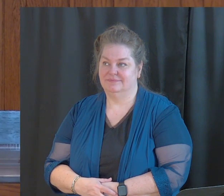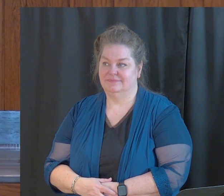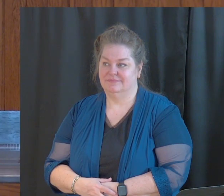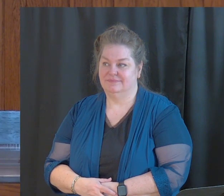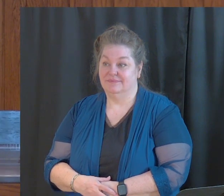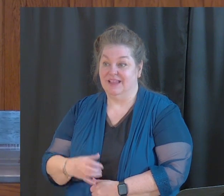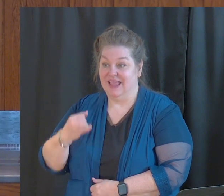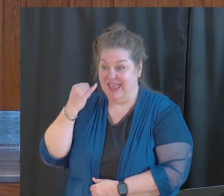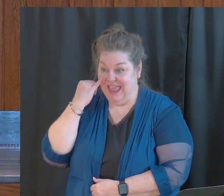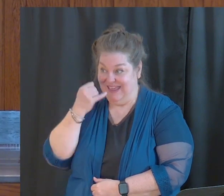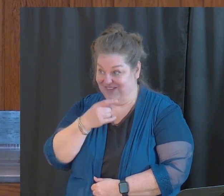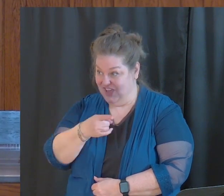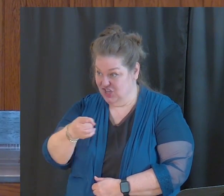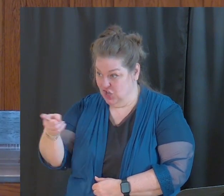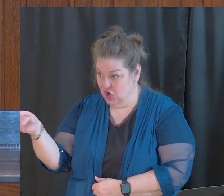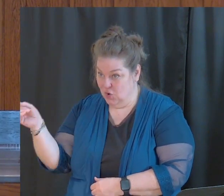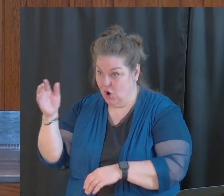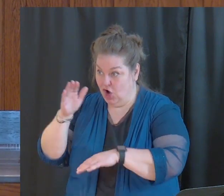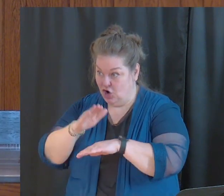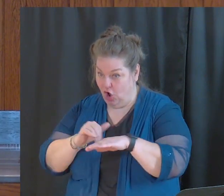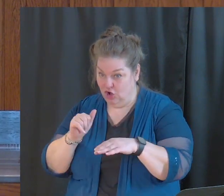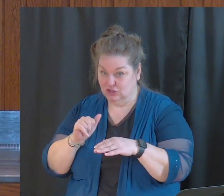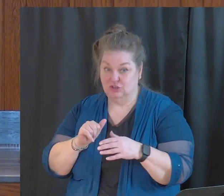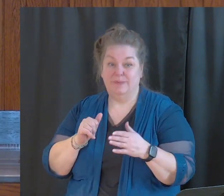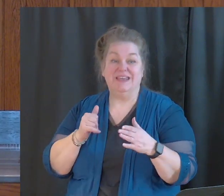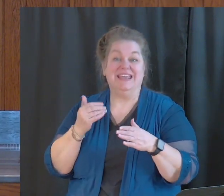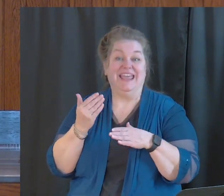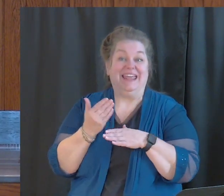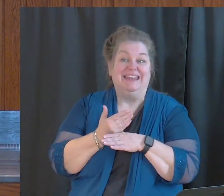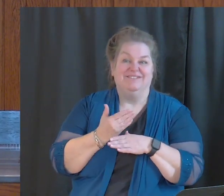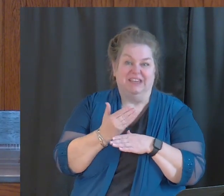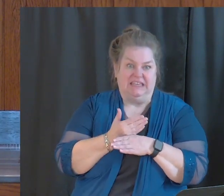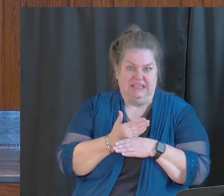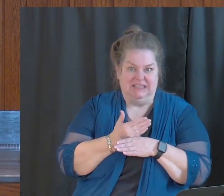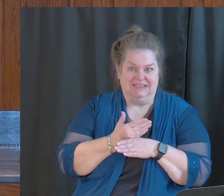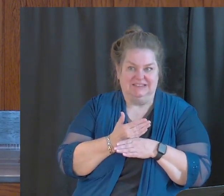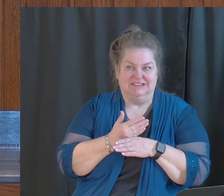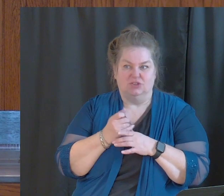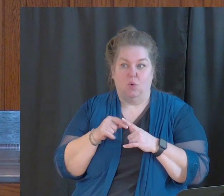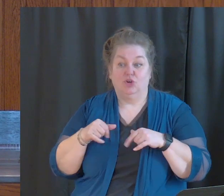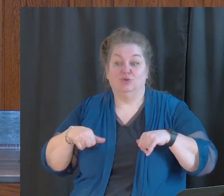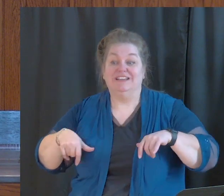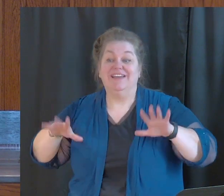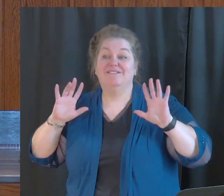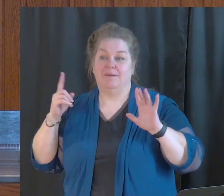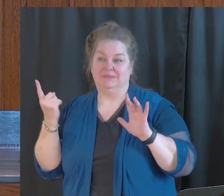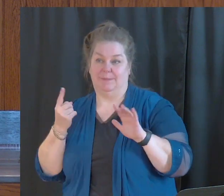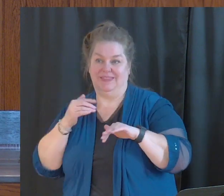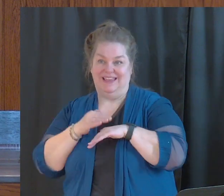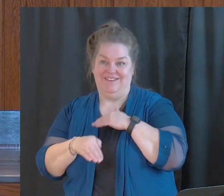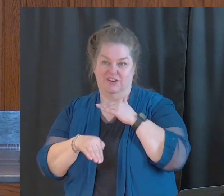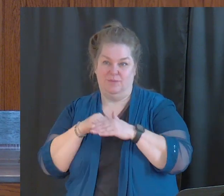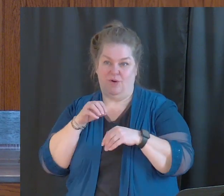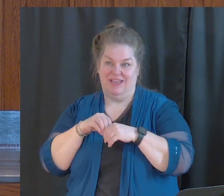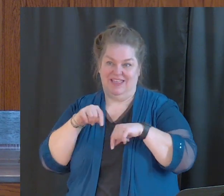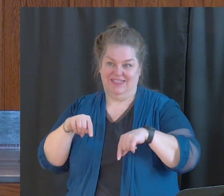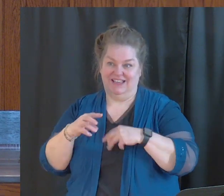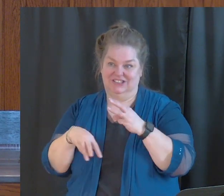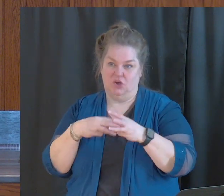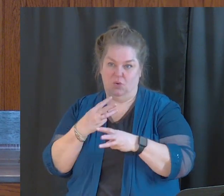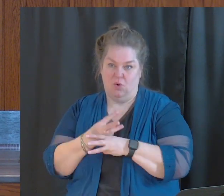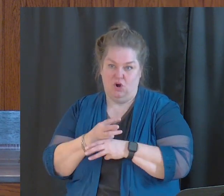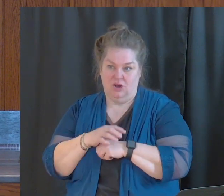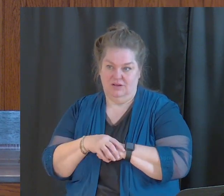If you are called to be inconvenienced or give something comfortable up in this world, are you